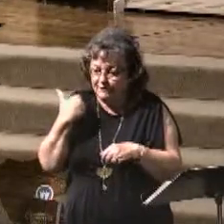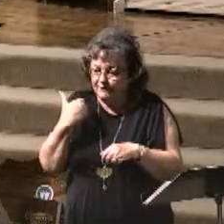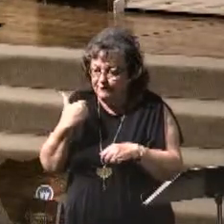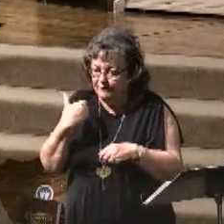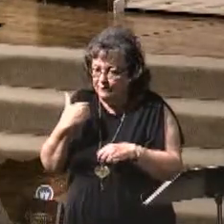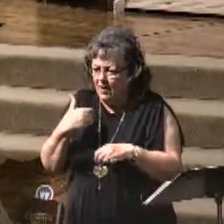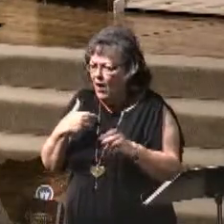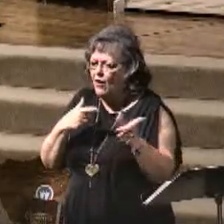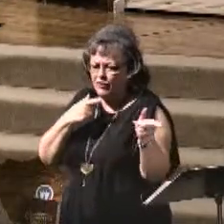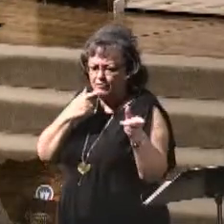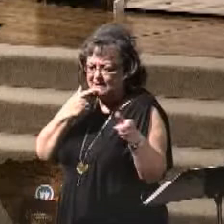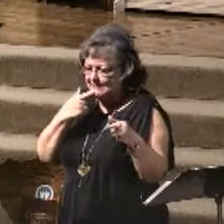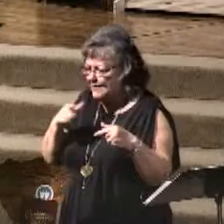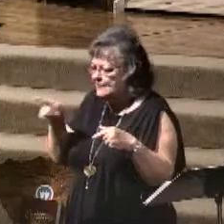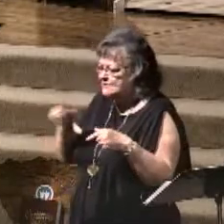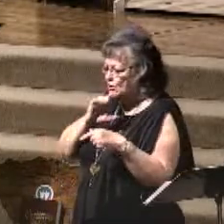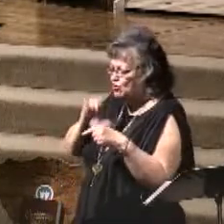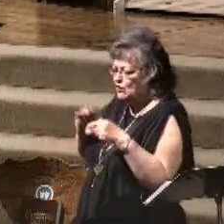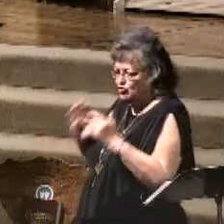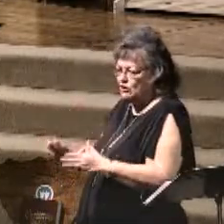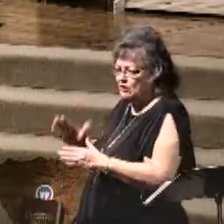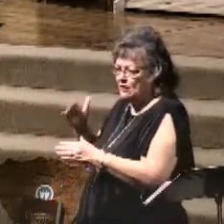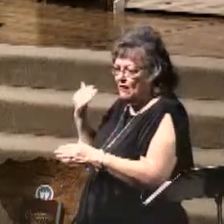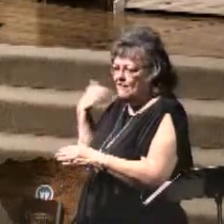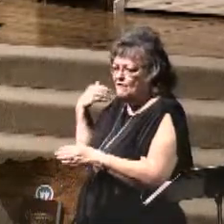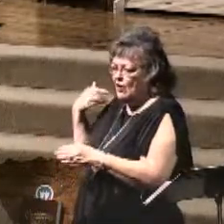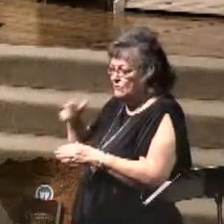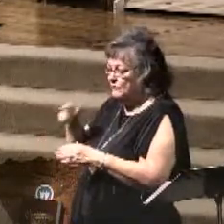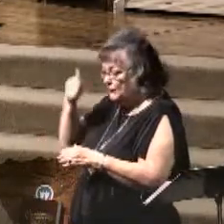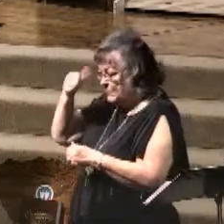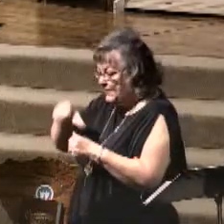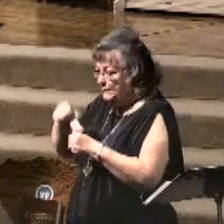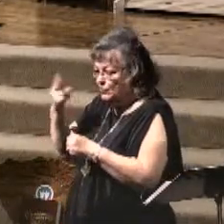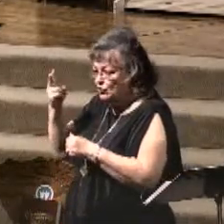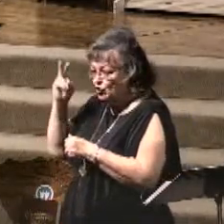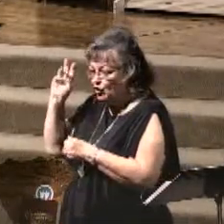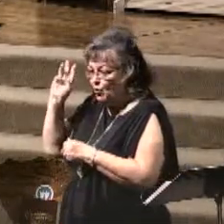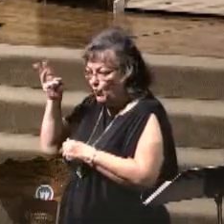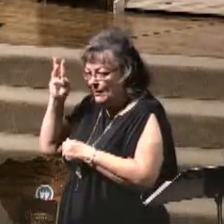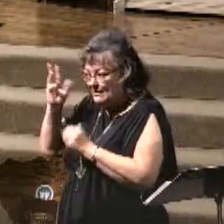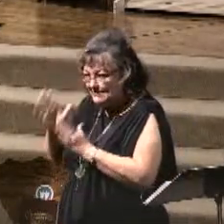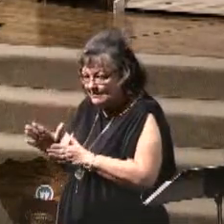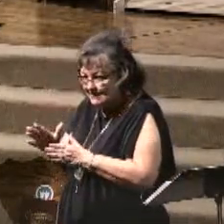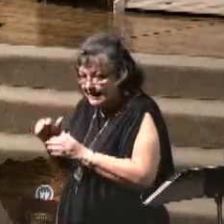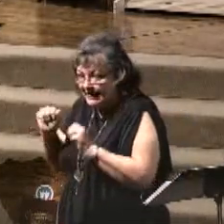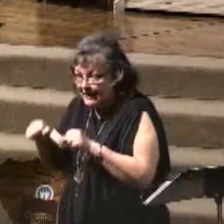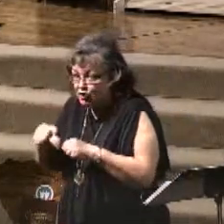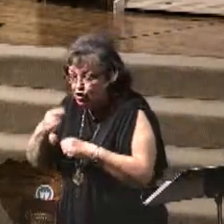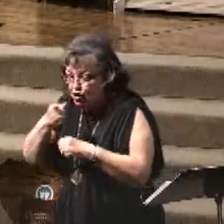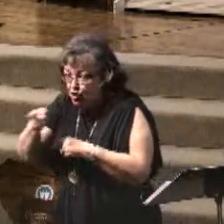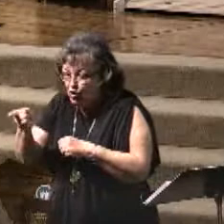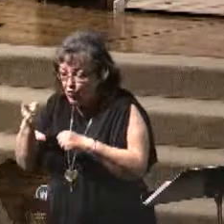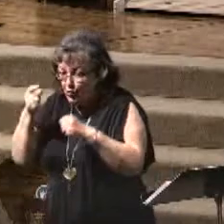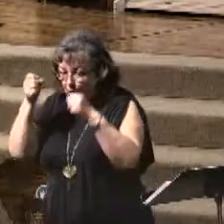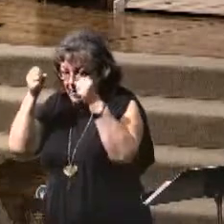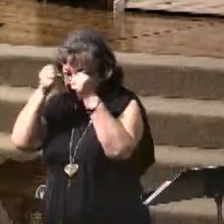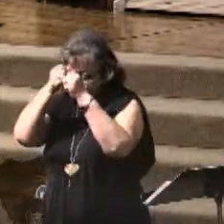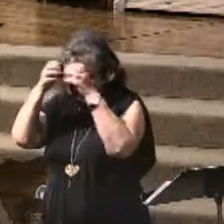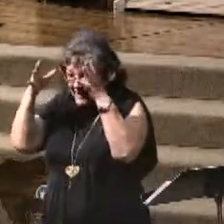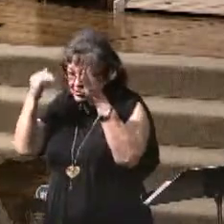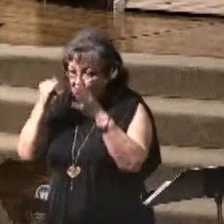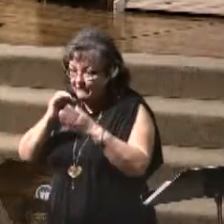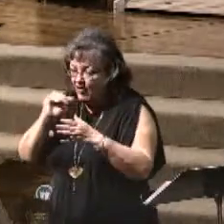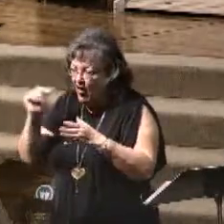Christian's fault. Because you see those guys, remember those two witnesses? Could you imagine if all those people